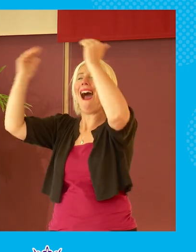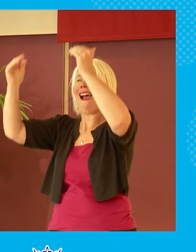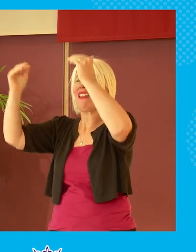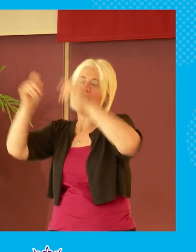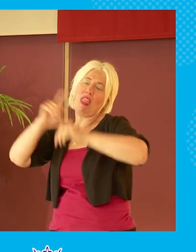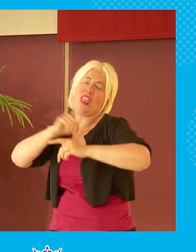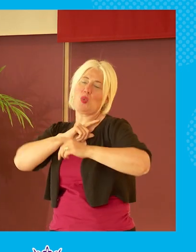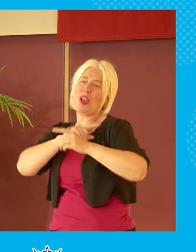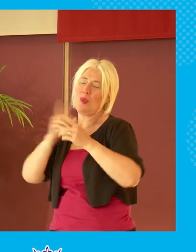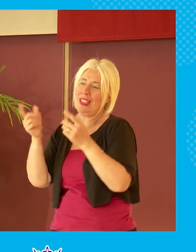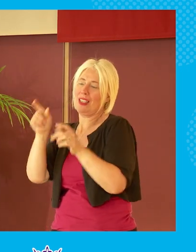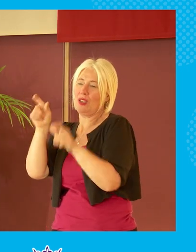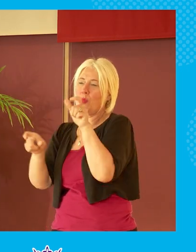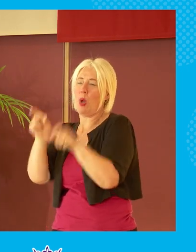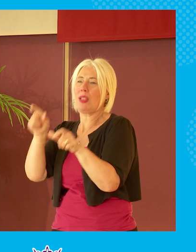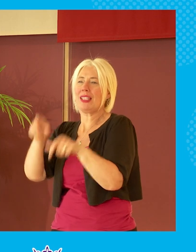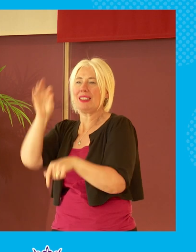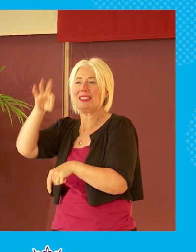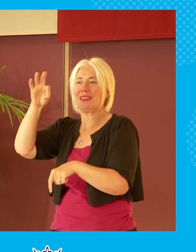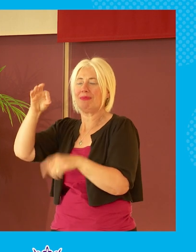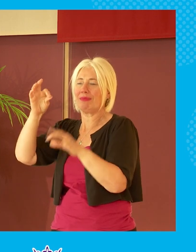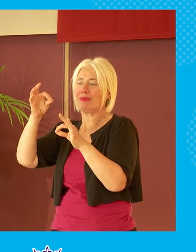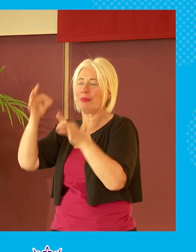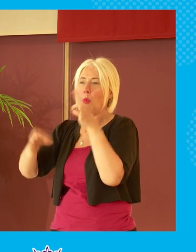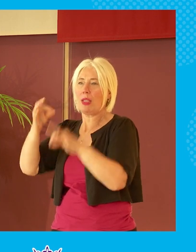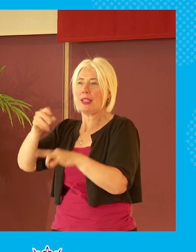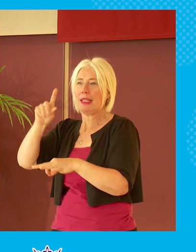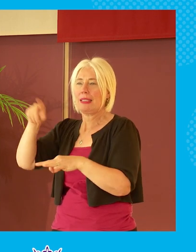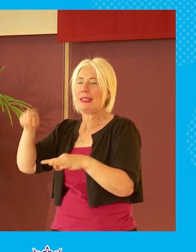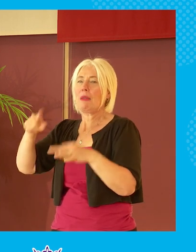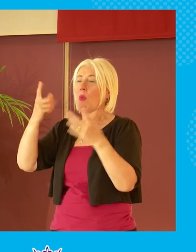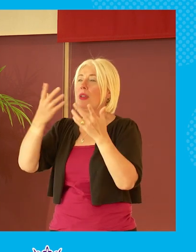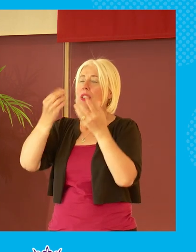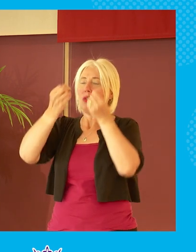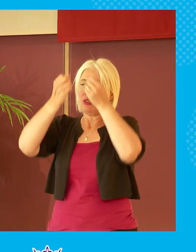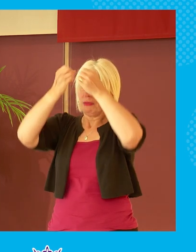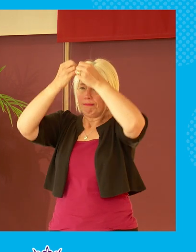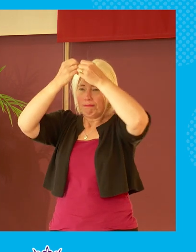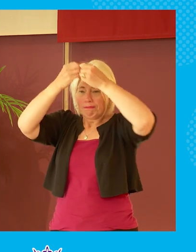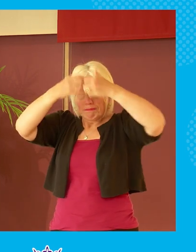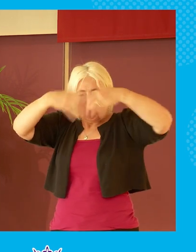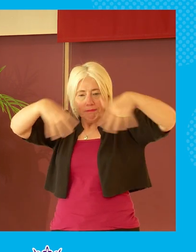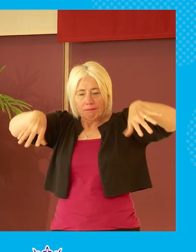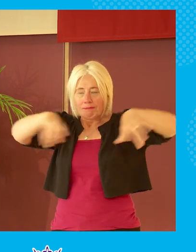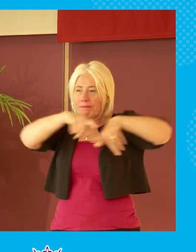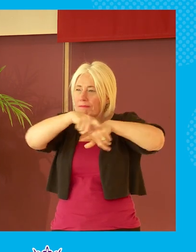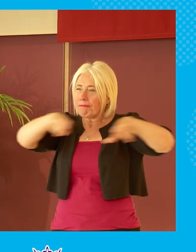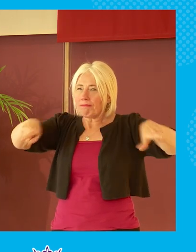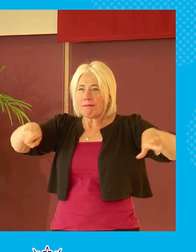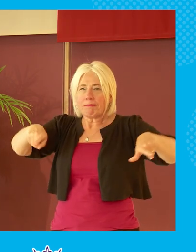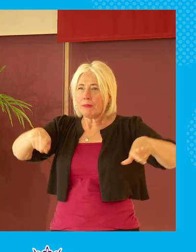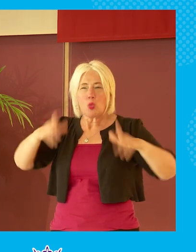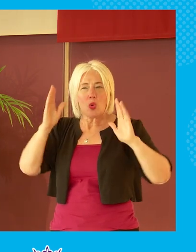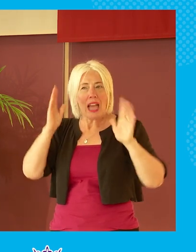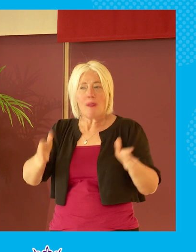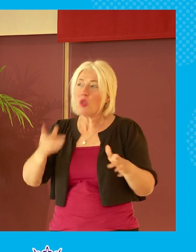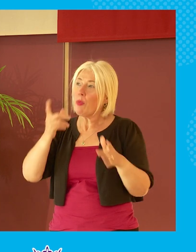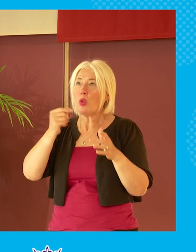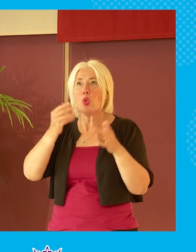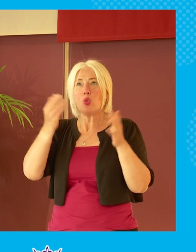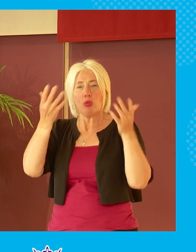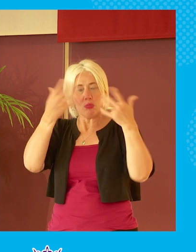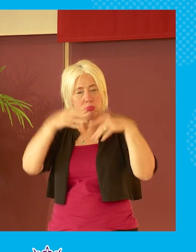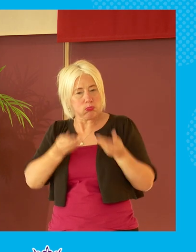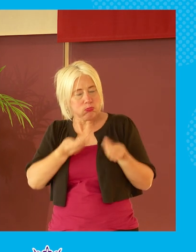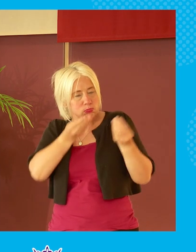but the problem is that representative democracy has filled down into a lot of decisions decisions that don't need to be made in that way and where we could get people to do